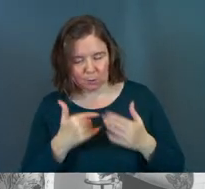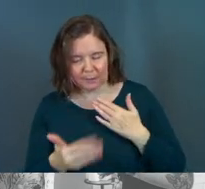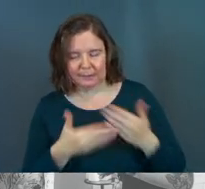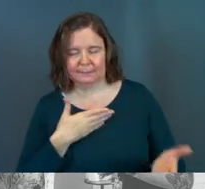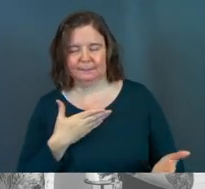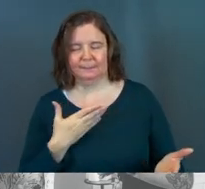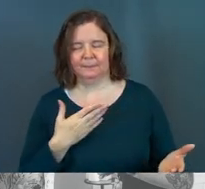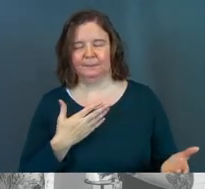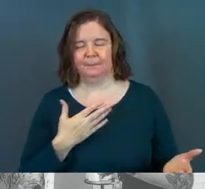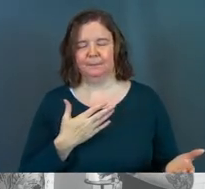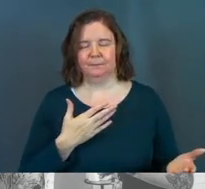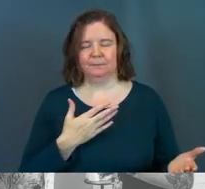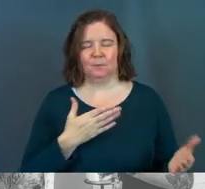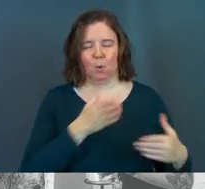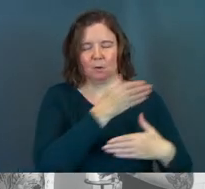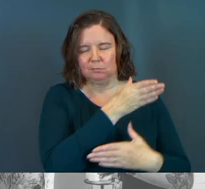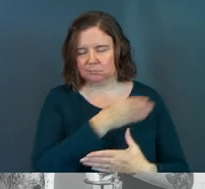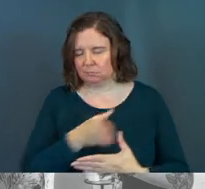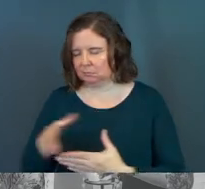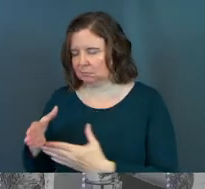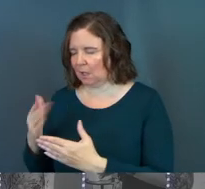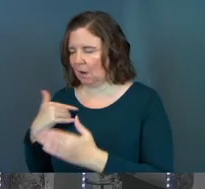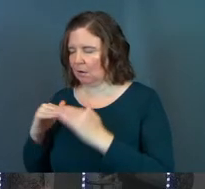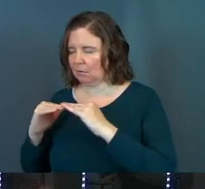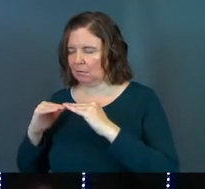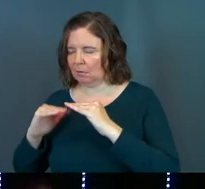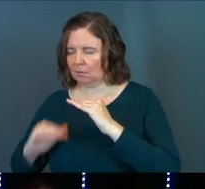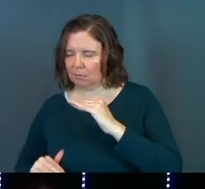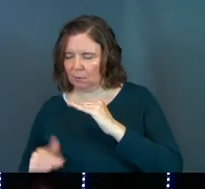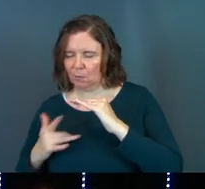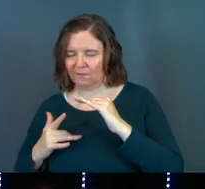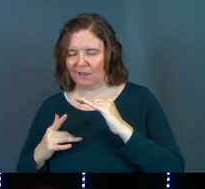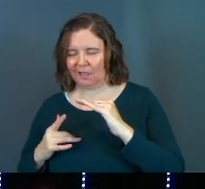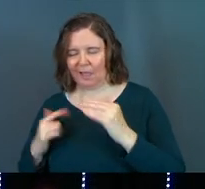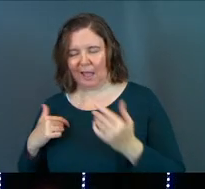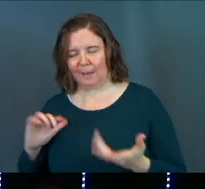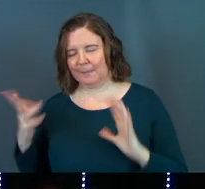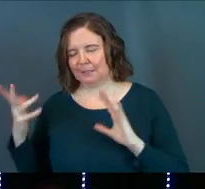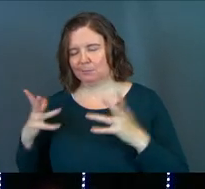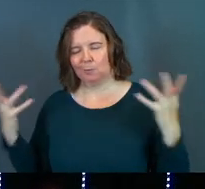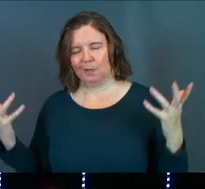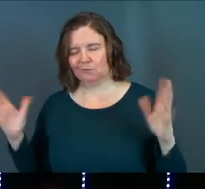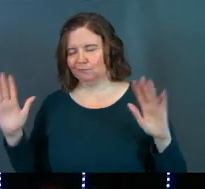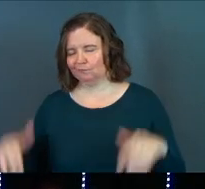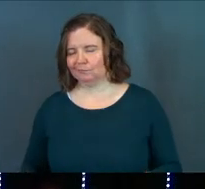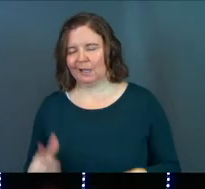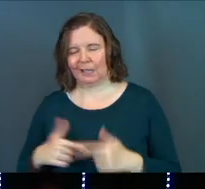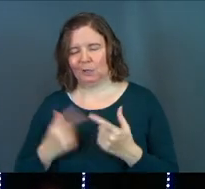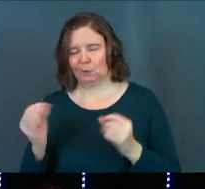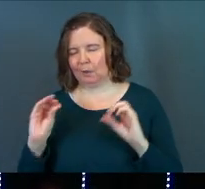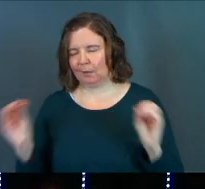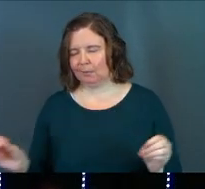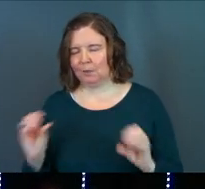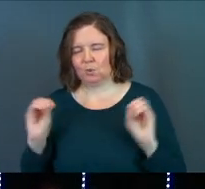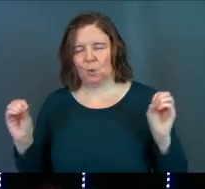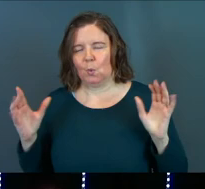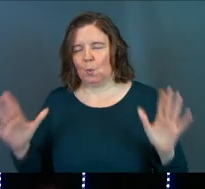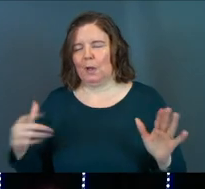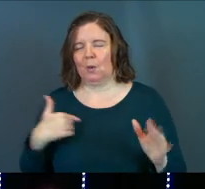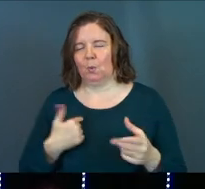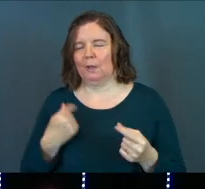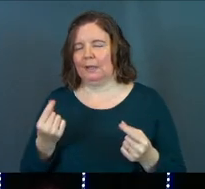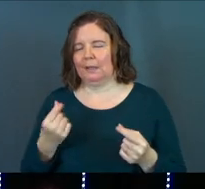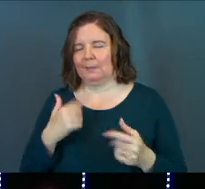it. Maybe it's the other side, God, of where we just feel like we're too messed up. We've messed up so bad, God, that there's no way